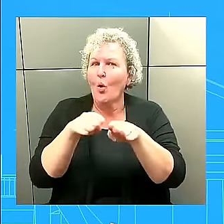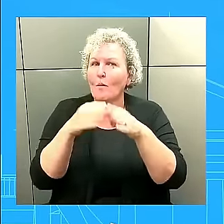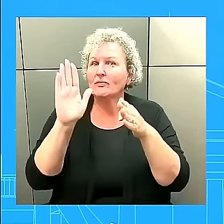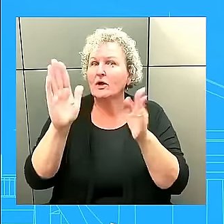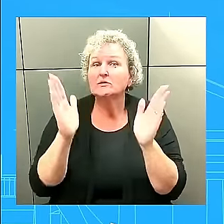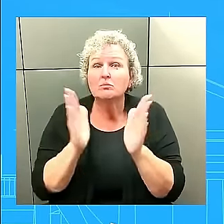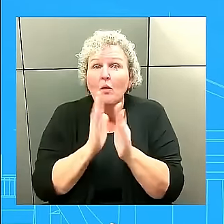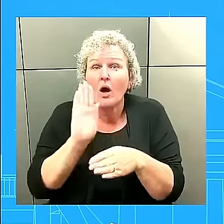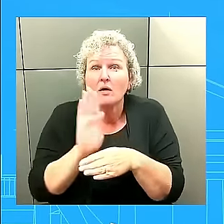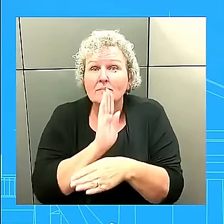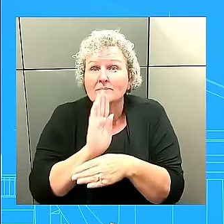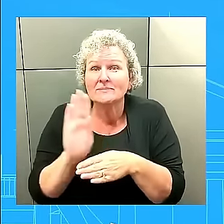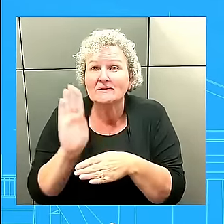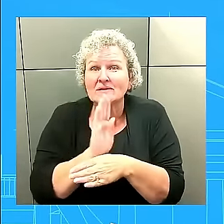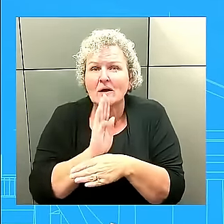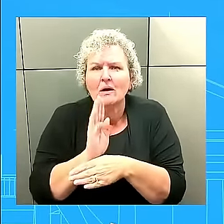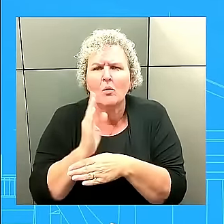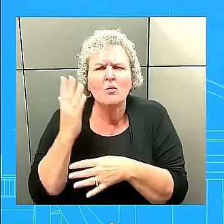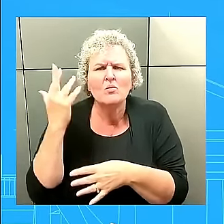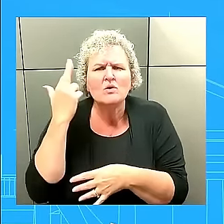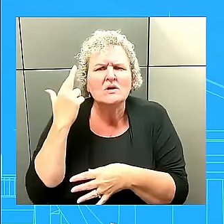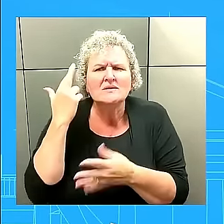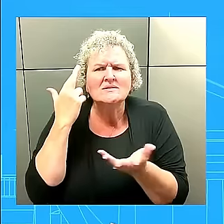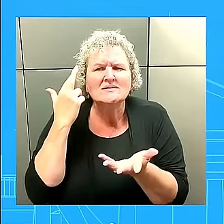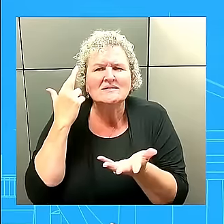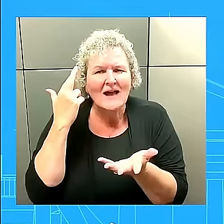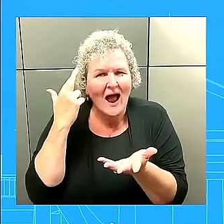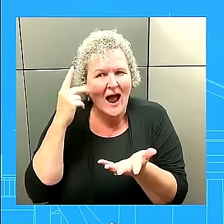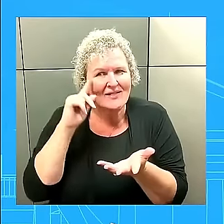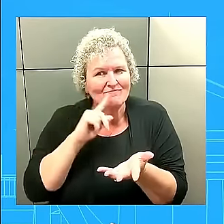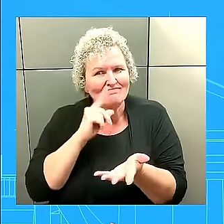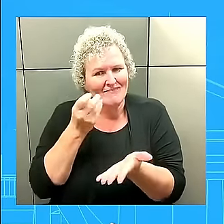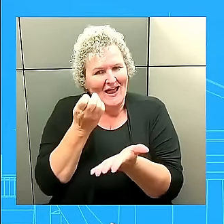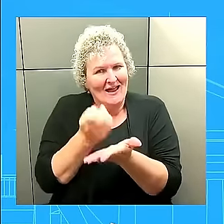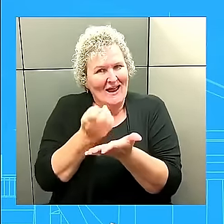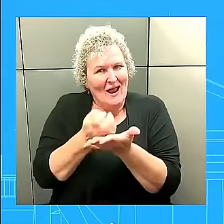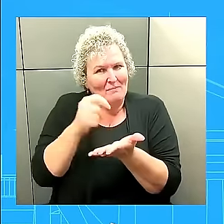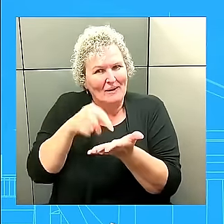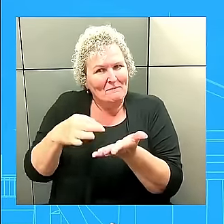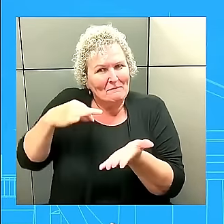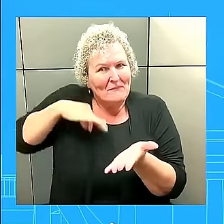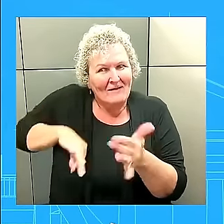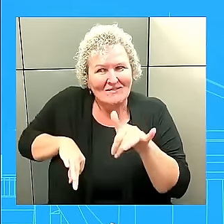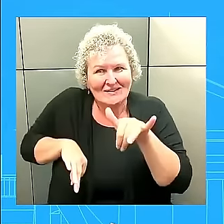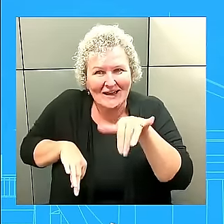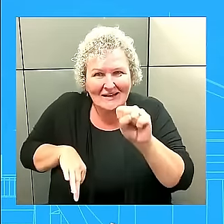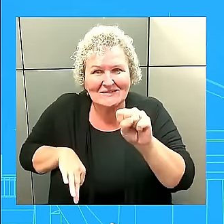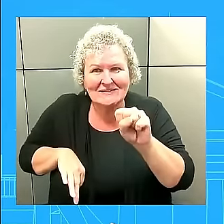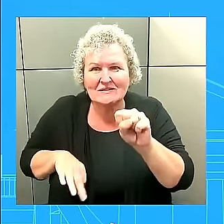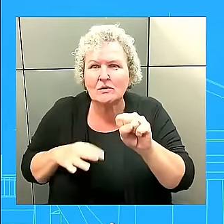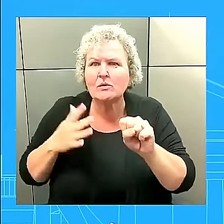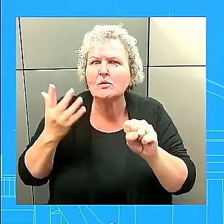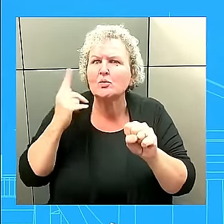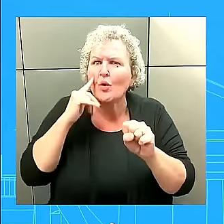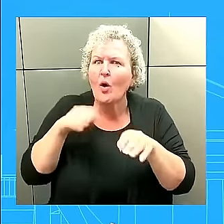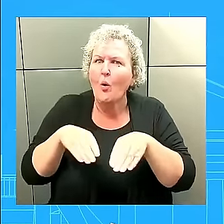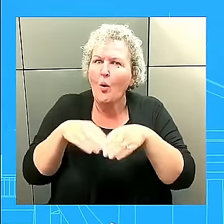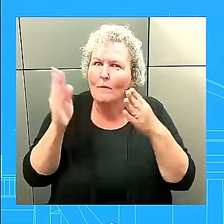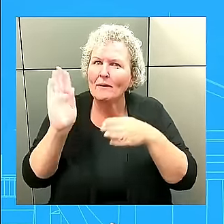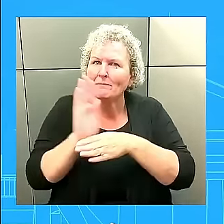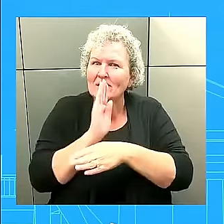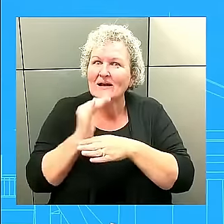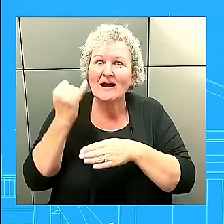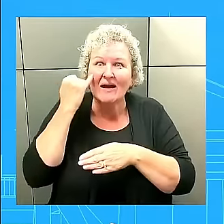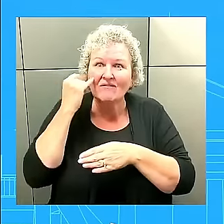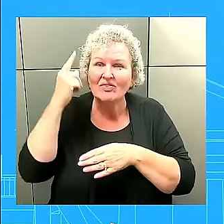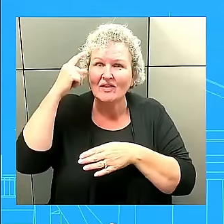believe that the economy is working for them. Nobody wants to open a small business if they don't think the economy is working, is it's working for them. Uh, now